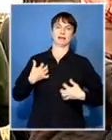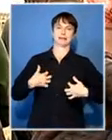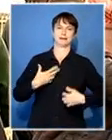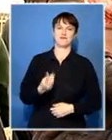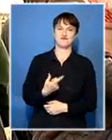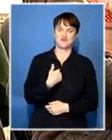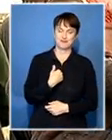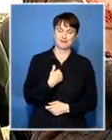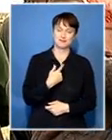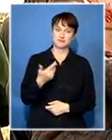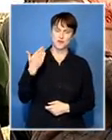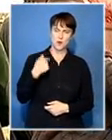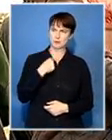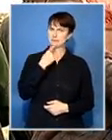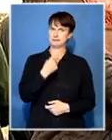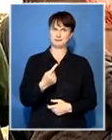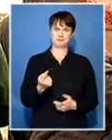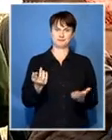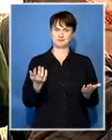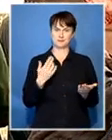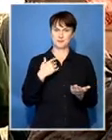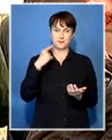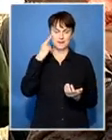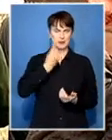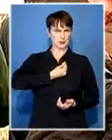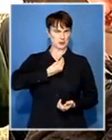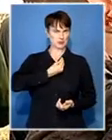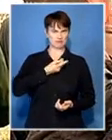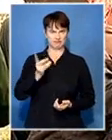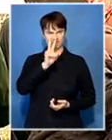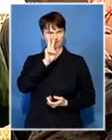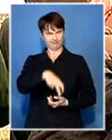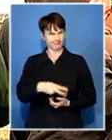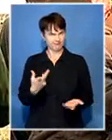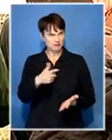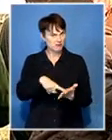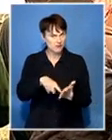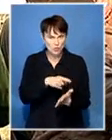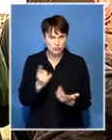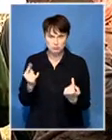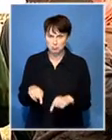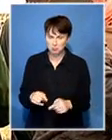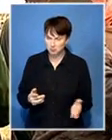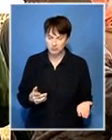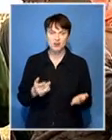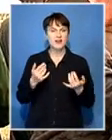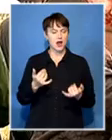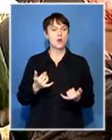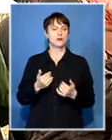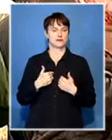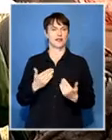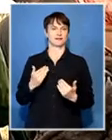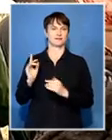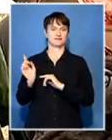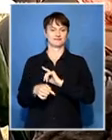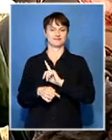earlier when we were complaining that young people were nowhere to be seen and what we've noticed here this particular voting station